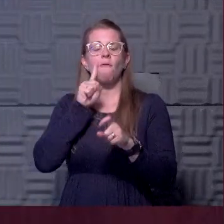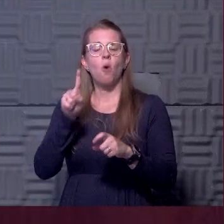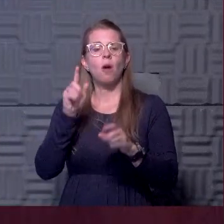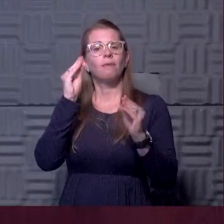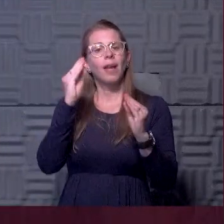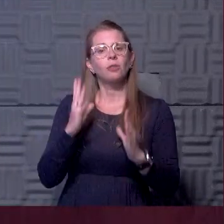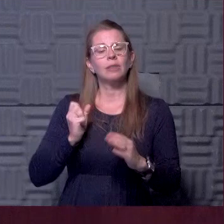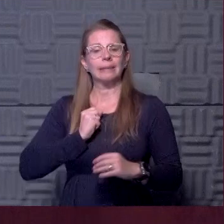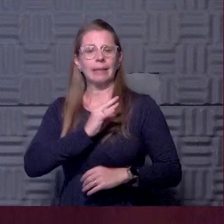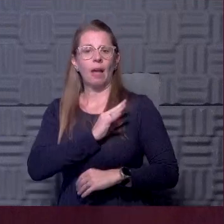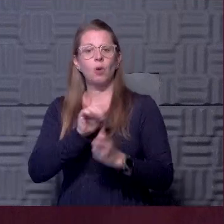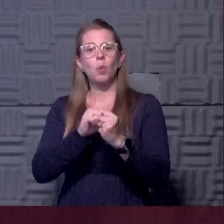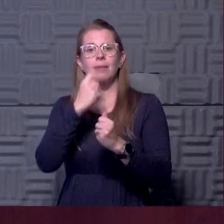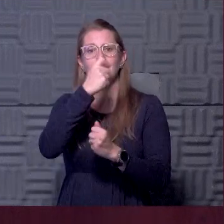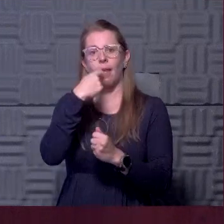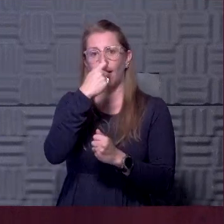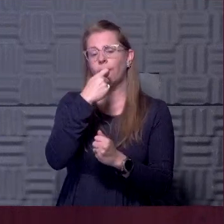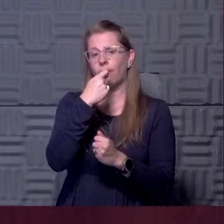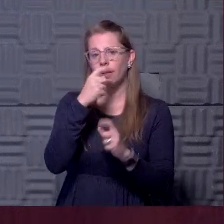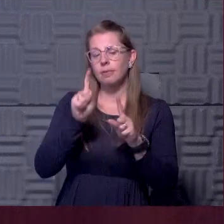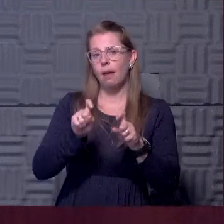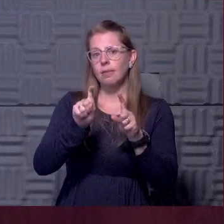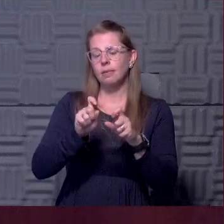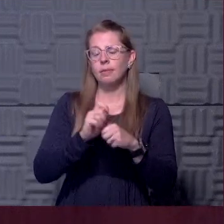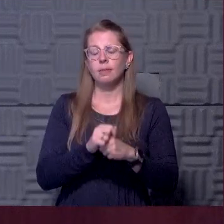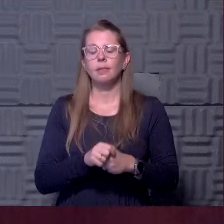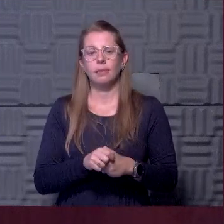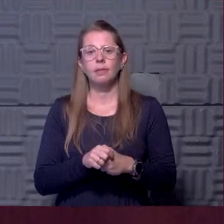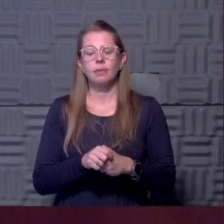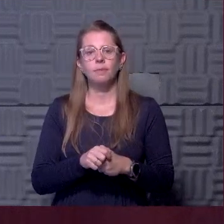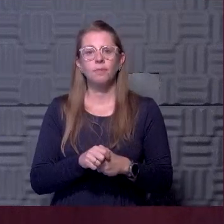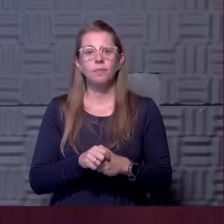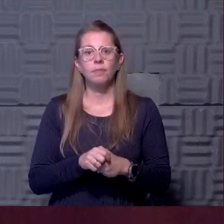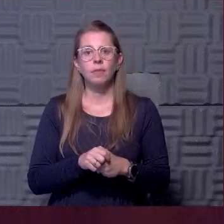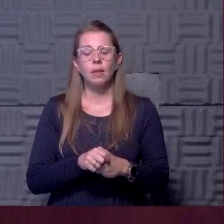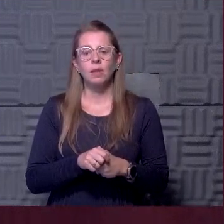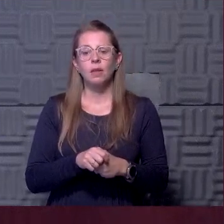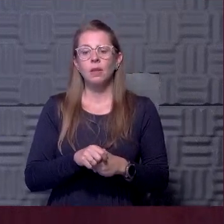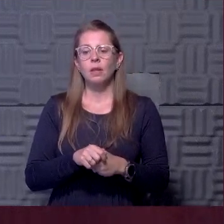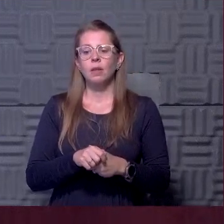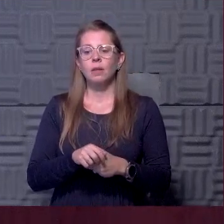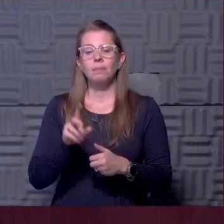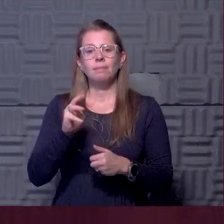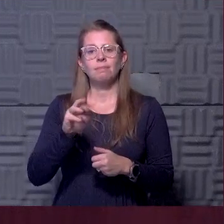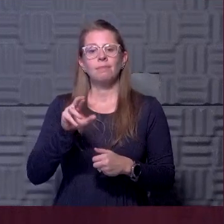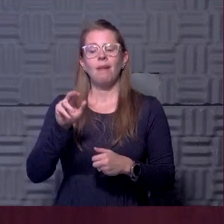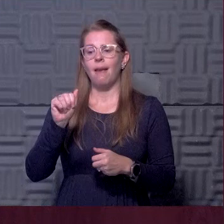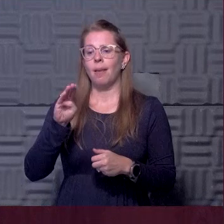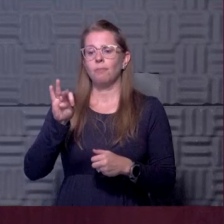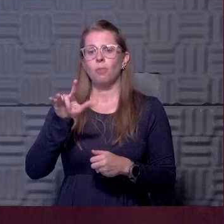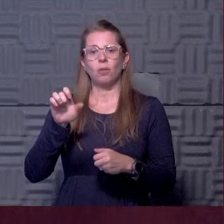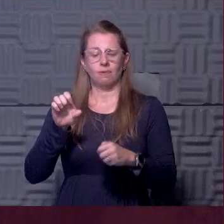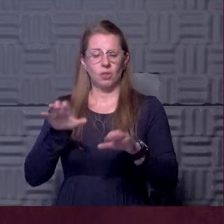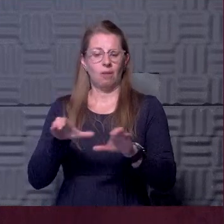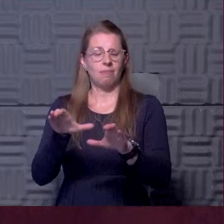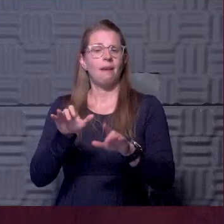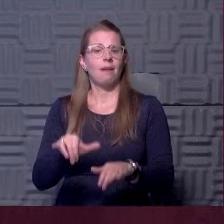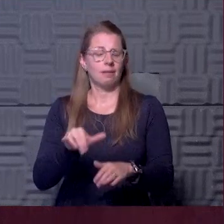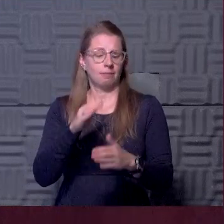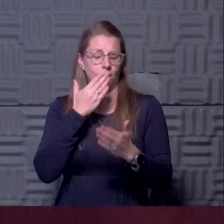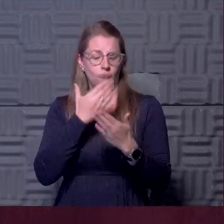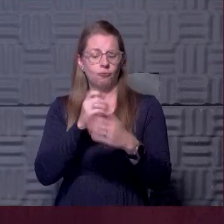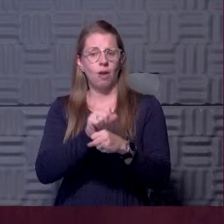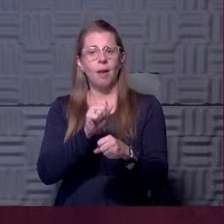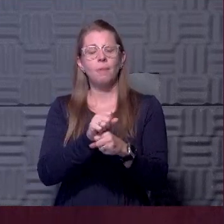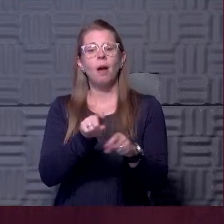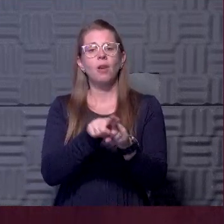staff, uh, with the saliva surveillance testing. So Jared Abel's done a great job with that work. Um, and we've partnered with, uh, you know, analytics teams and